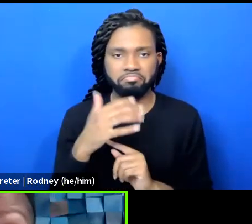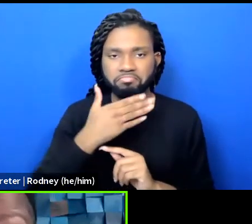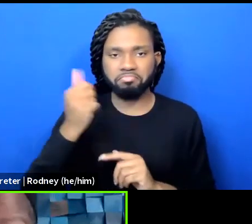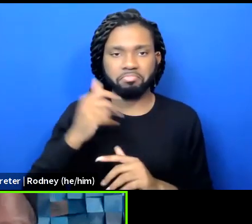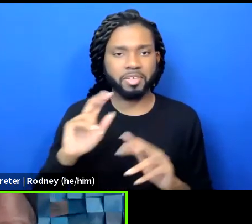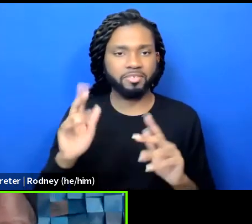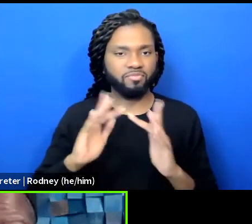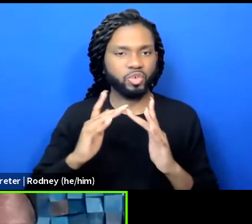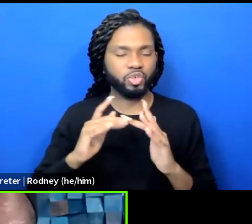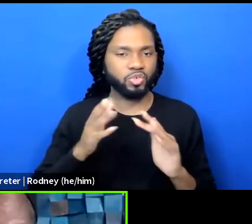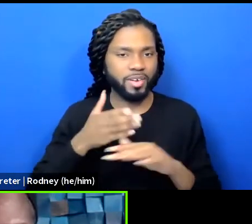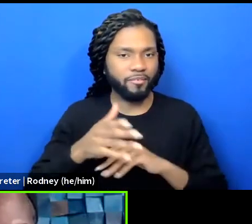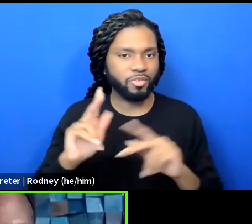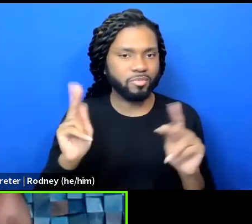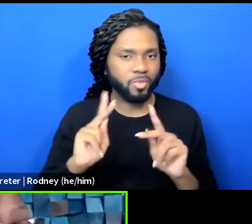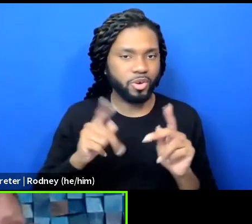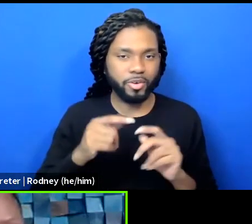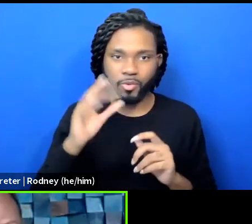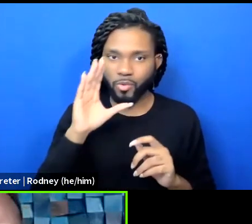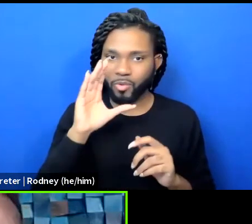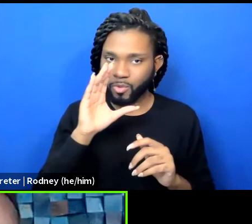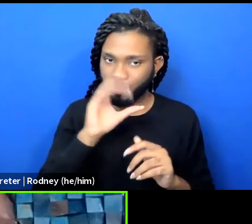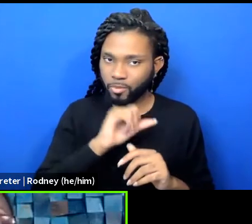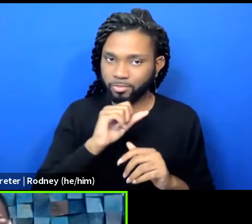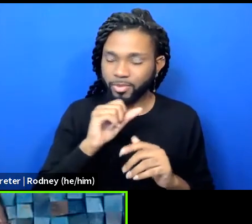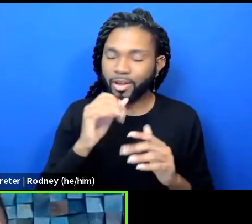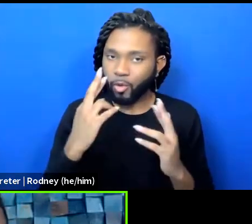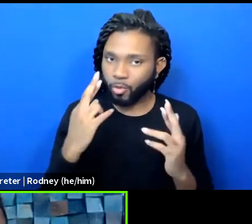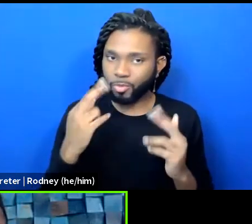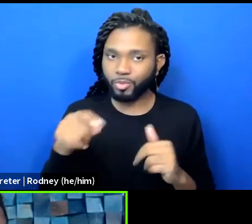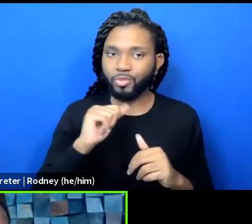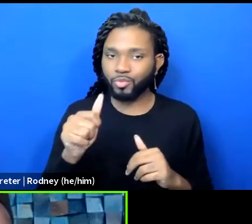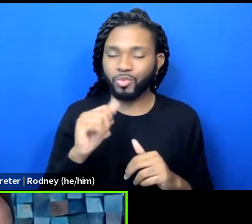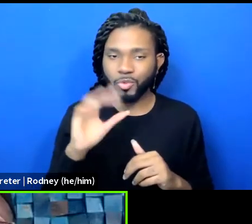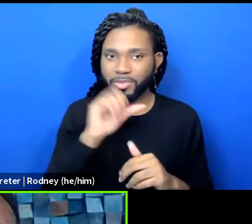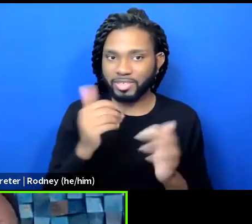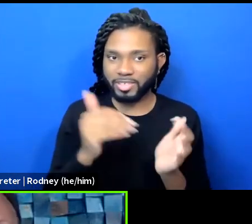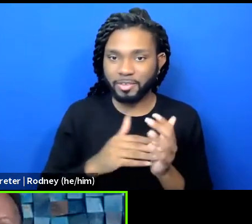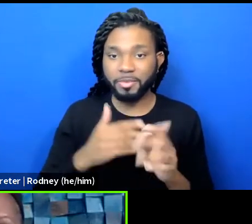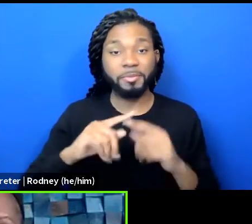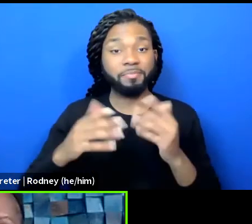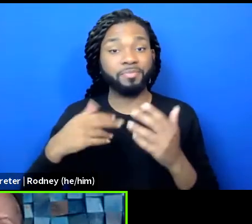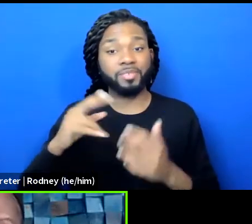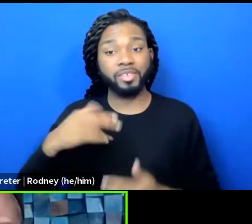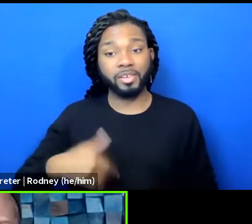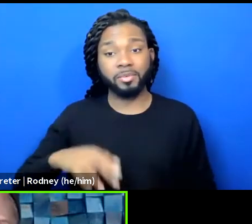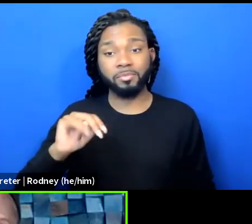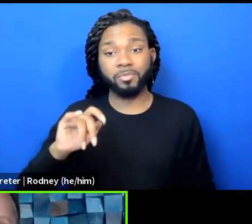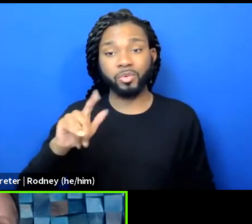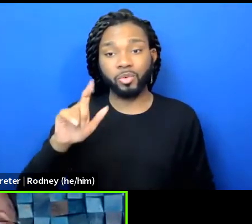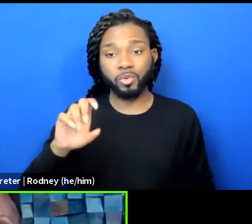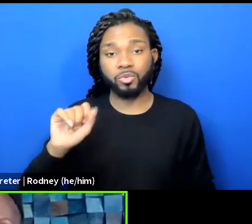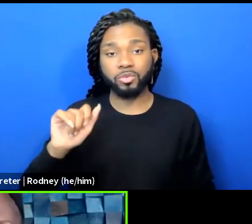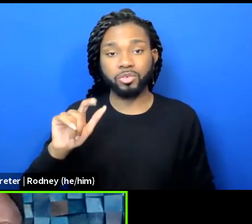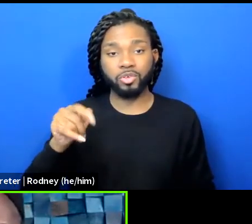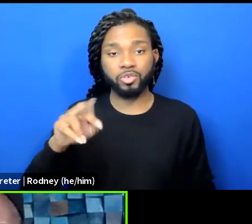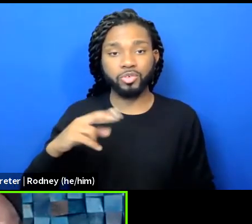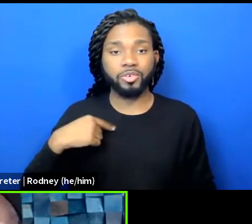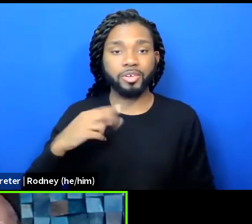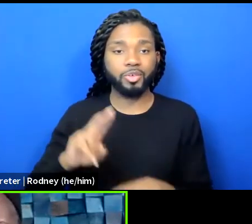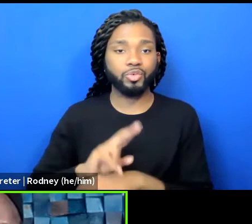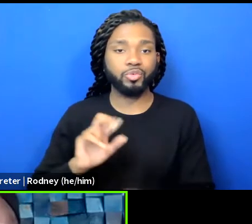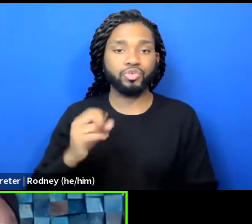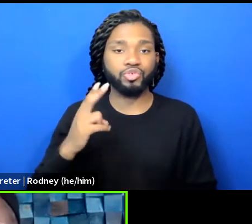hope you never miss it again. But like I was saying, I'm Nicole Salter. I use she, her pronouns. I am